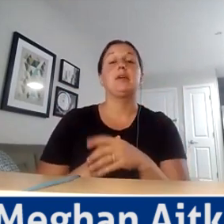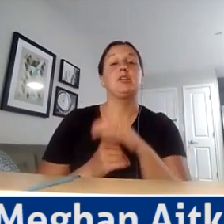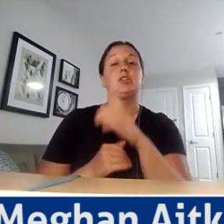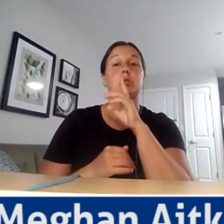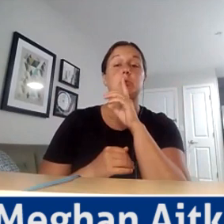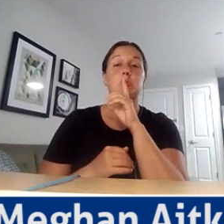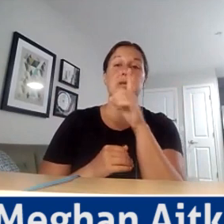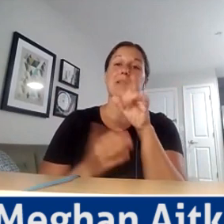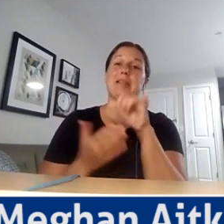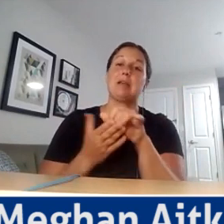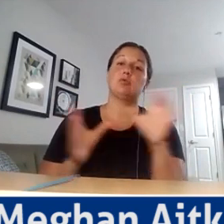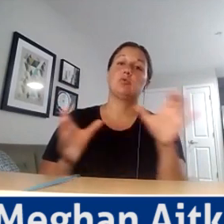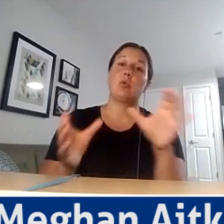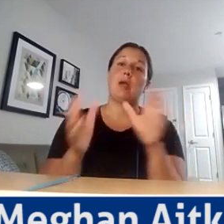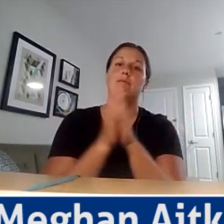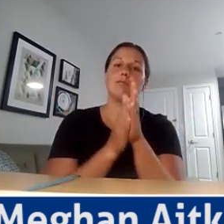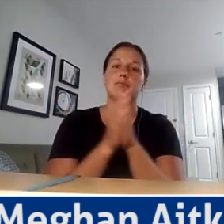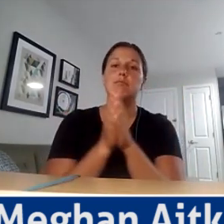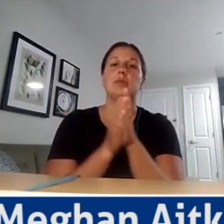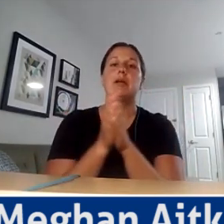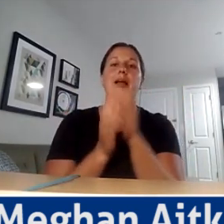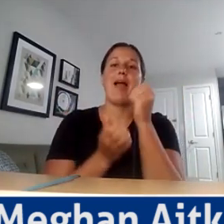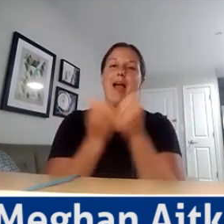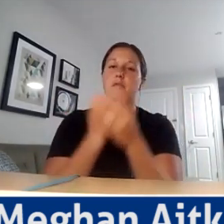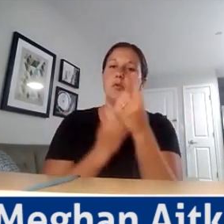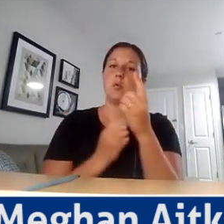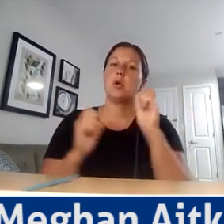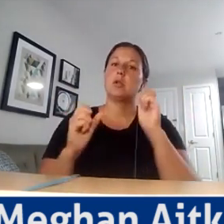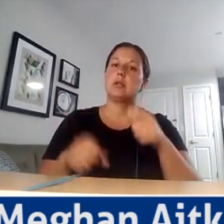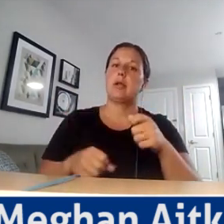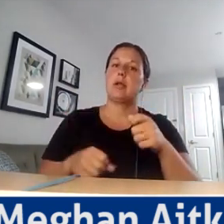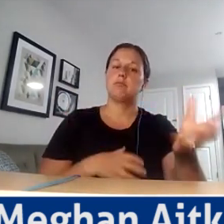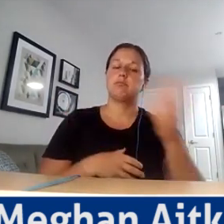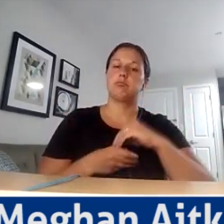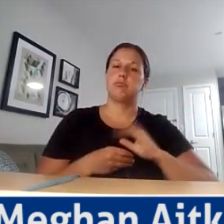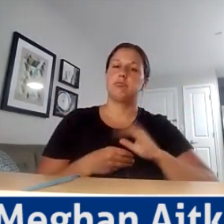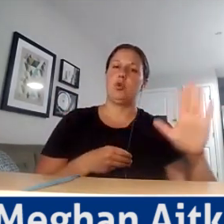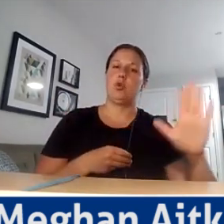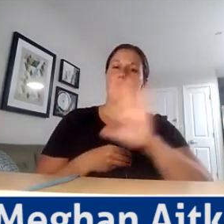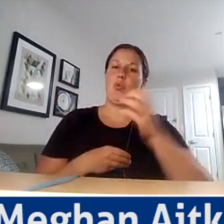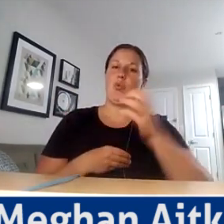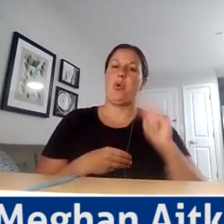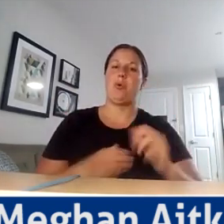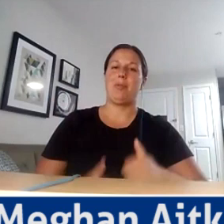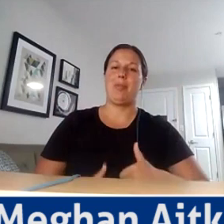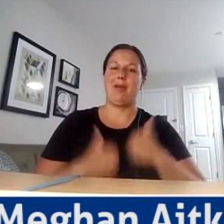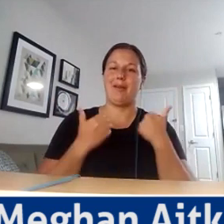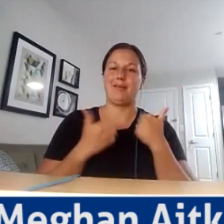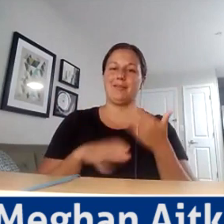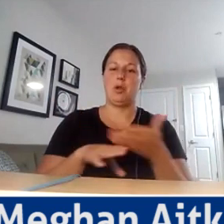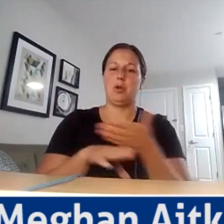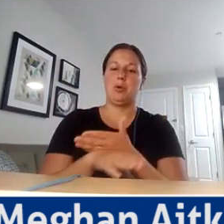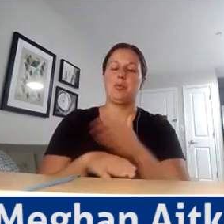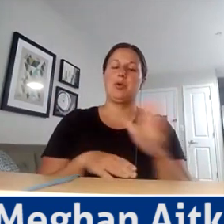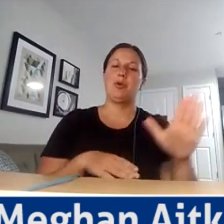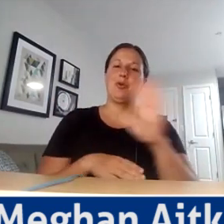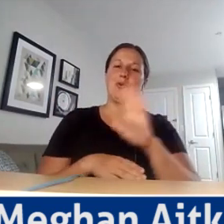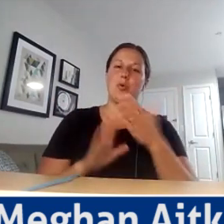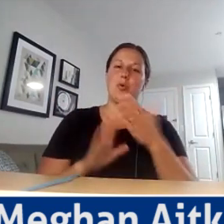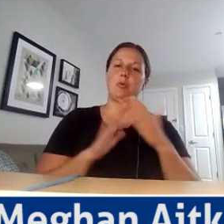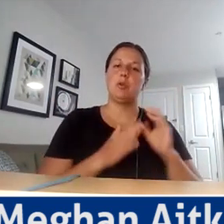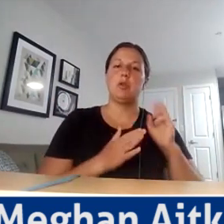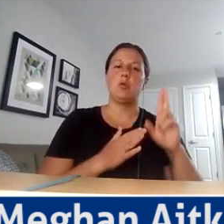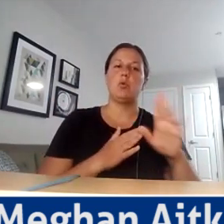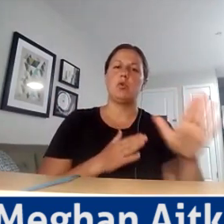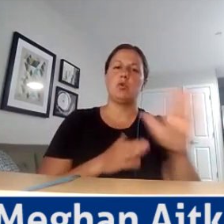everybody can take to their lives and how it can, you know, improve kind of their community or the organizations that